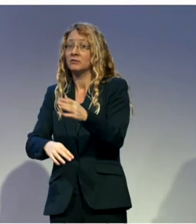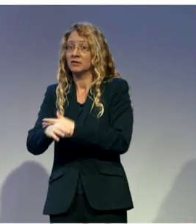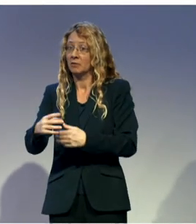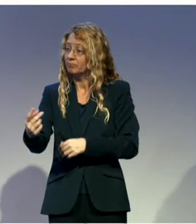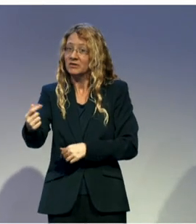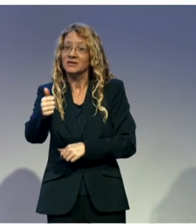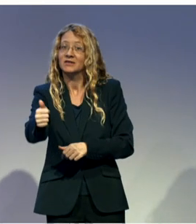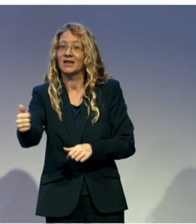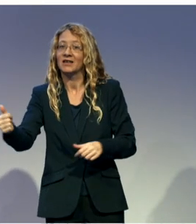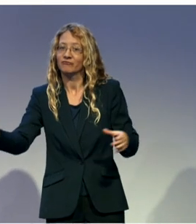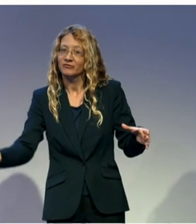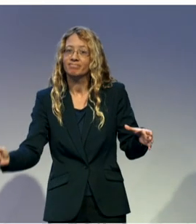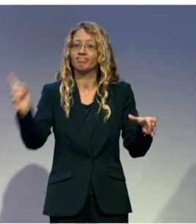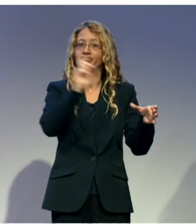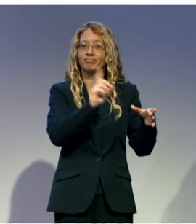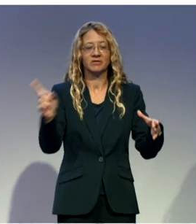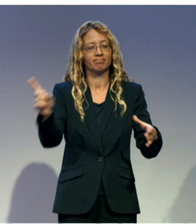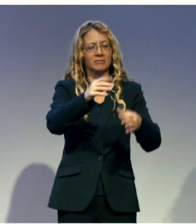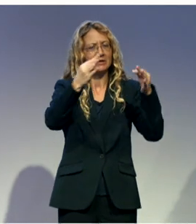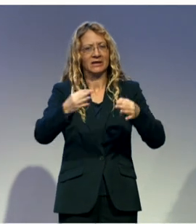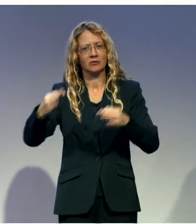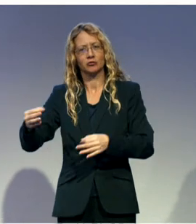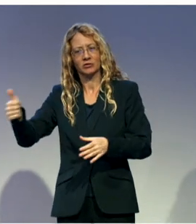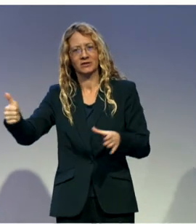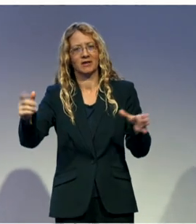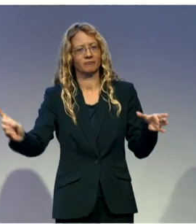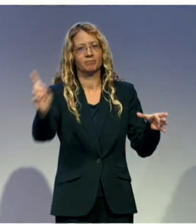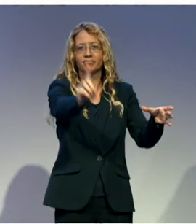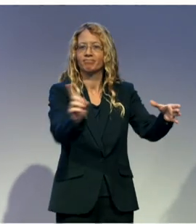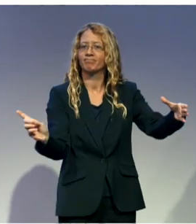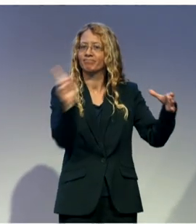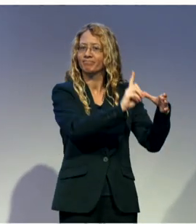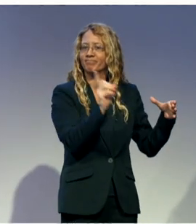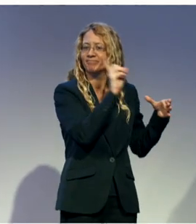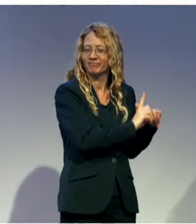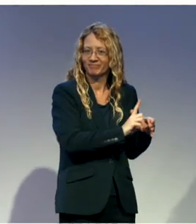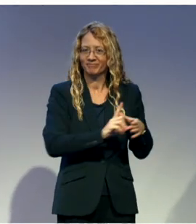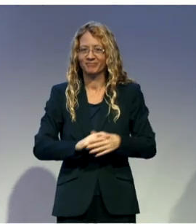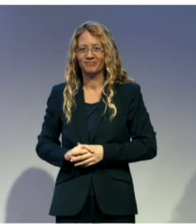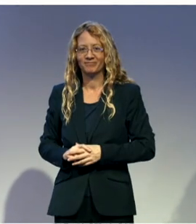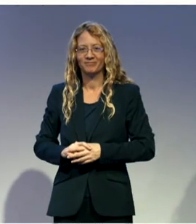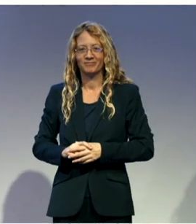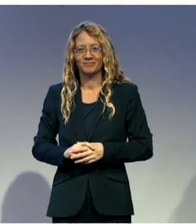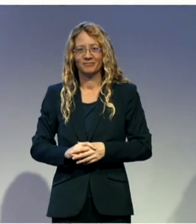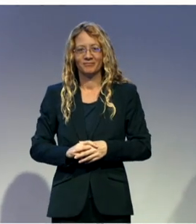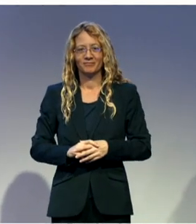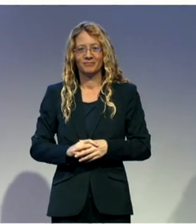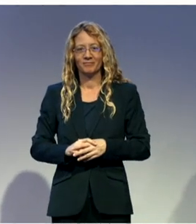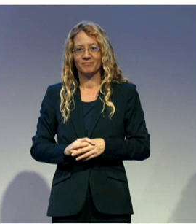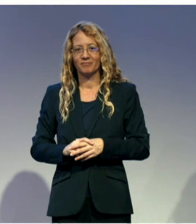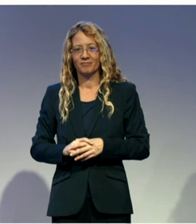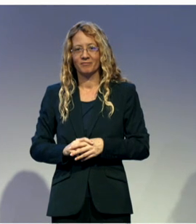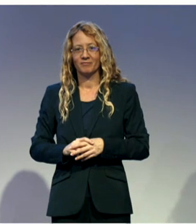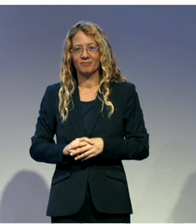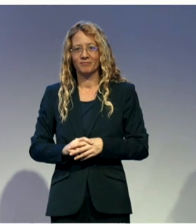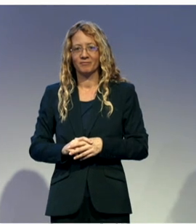And the consumers group and the government local bodies, 62 people are representing there. And